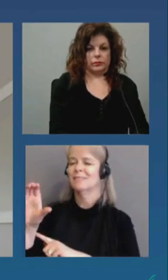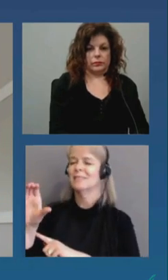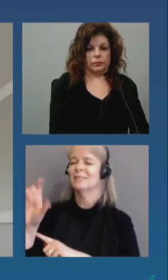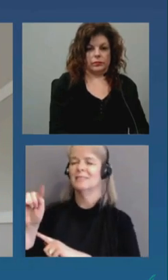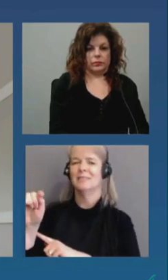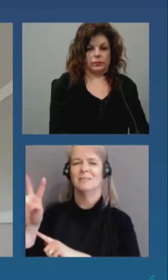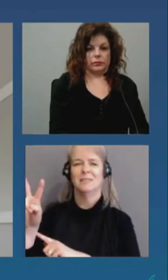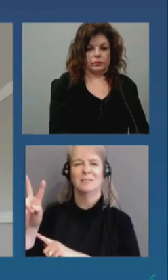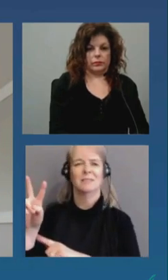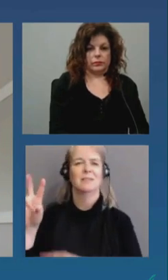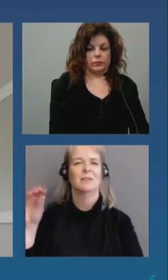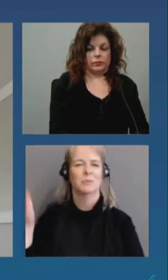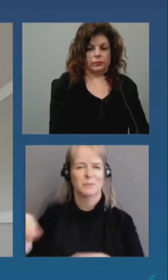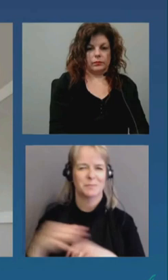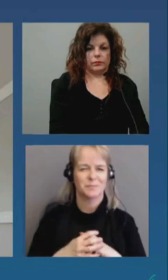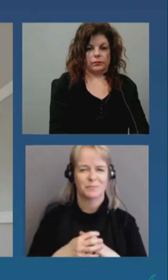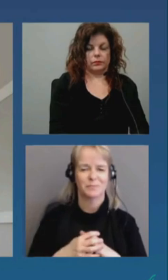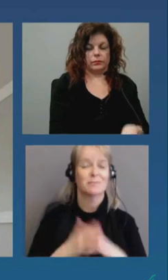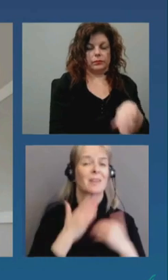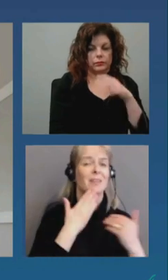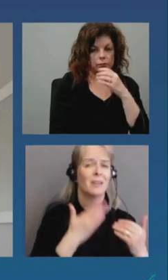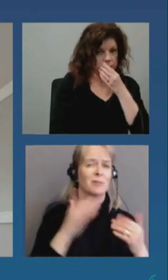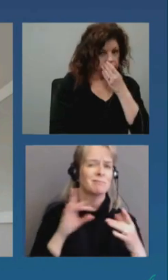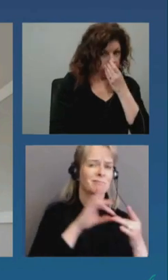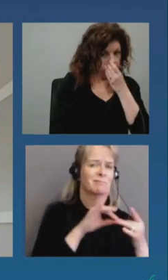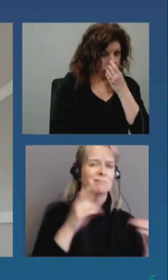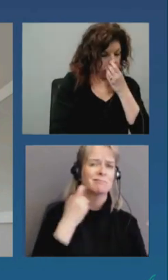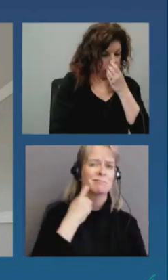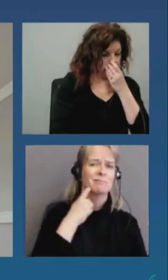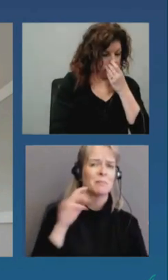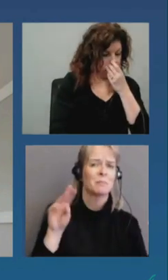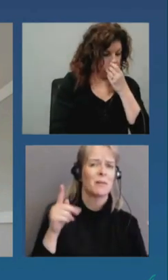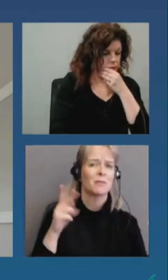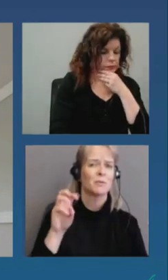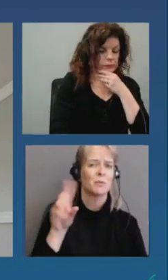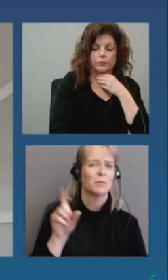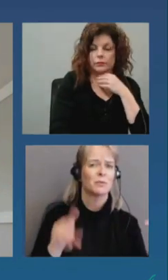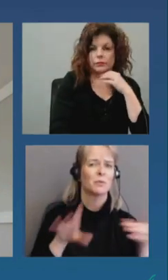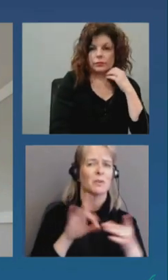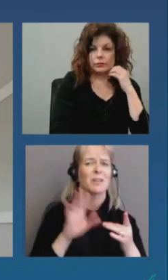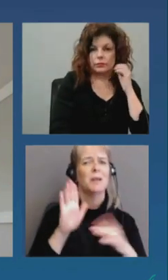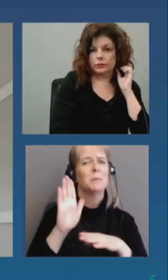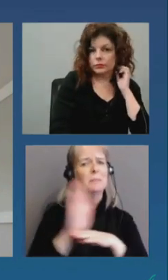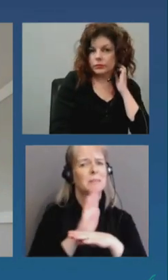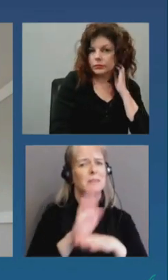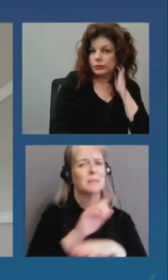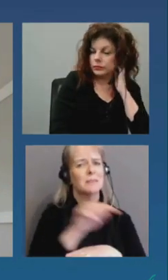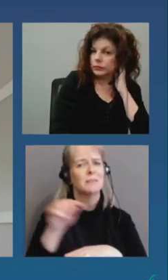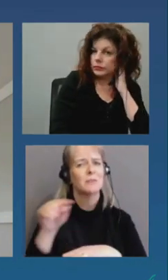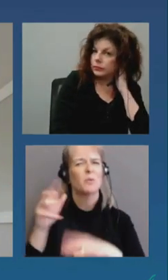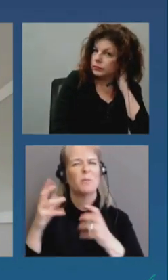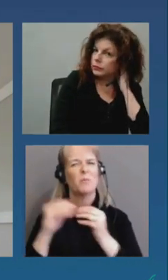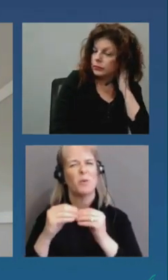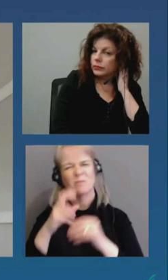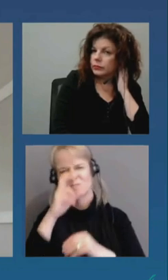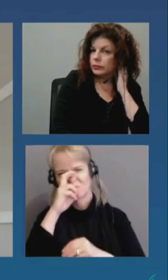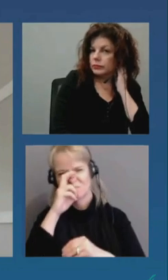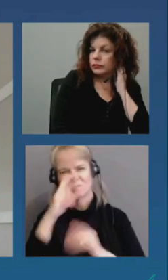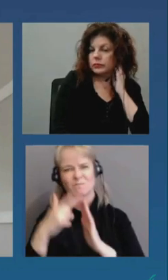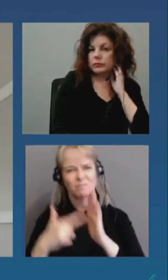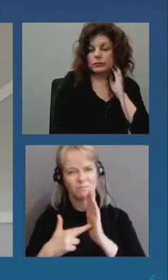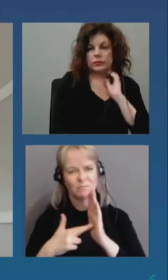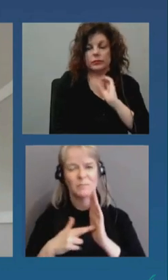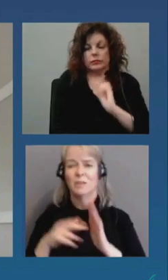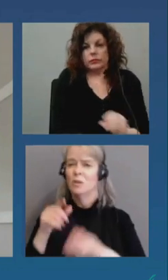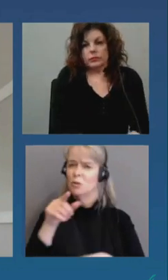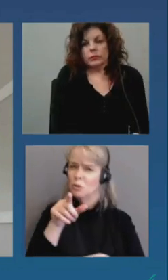going to follow up on matthew's question about the uh the tighter restrictions on businesses would ottawa public health and the city like us to go back to